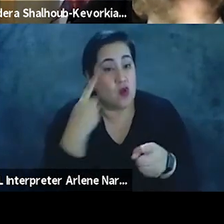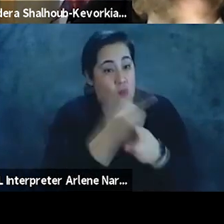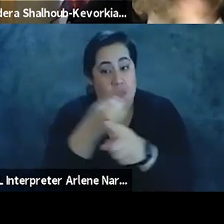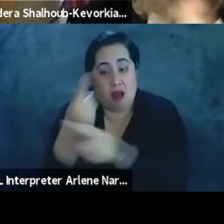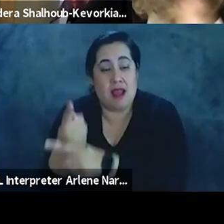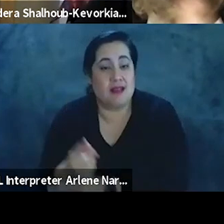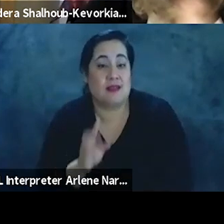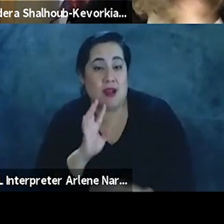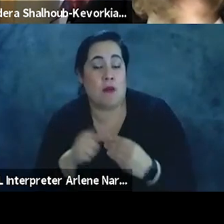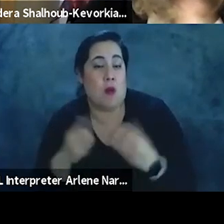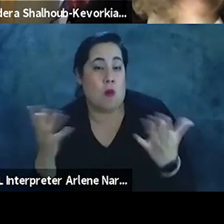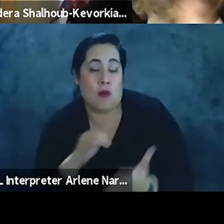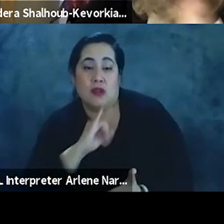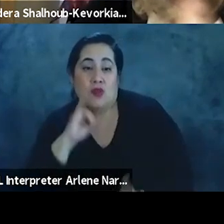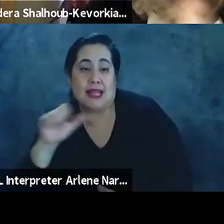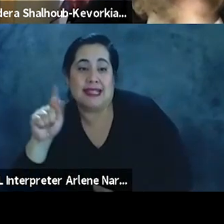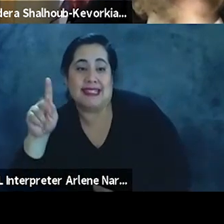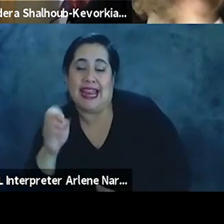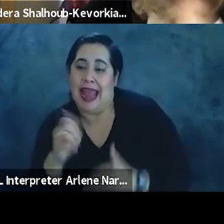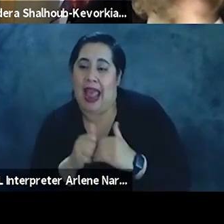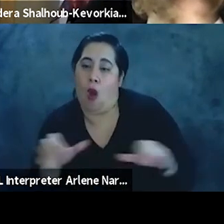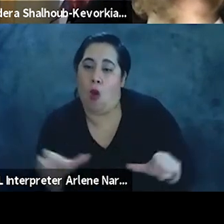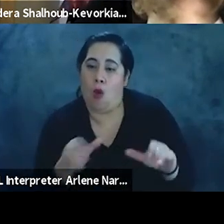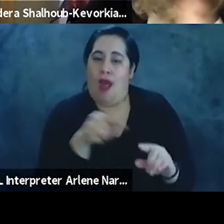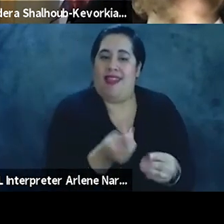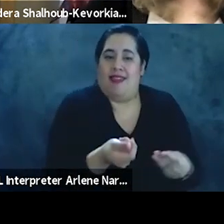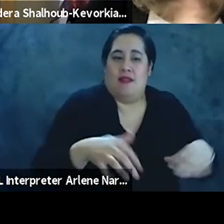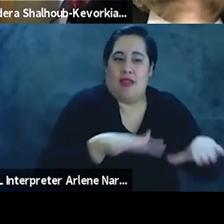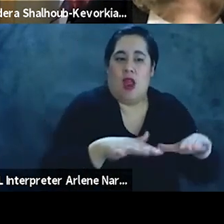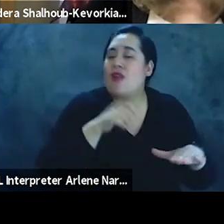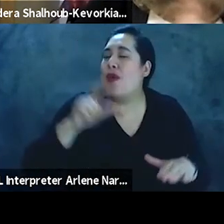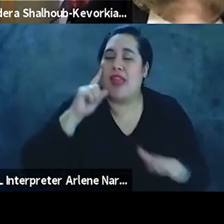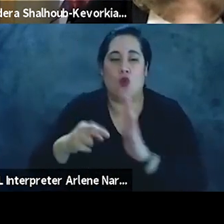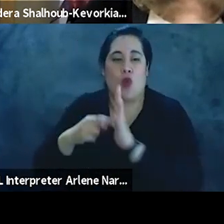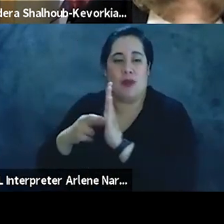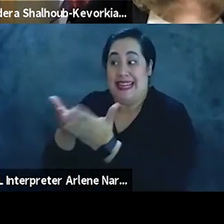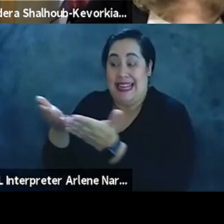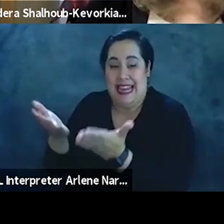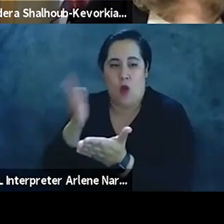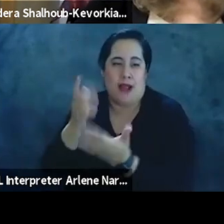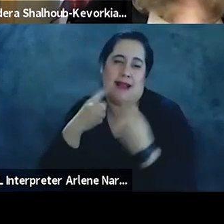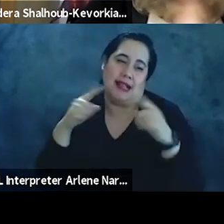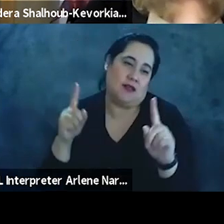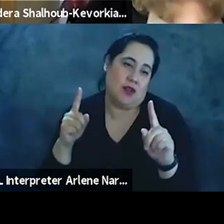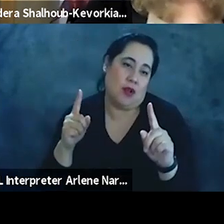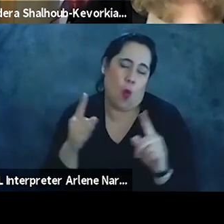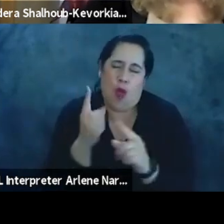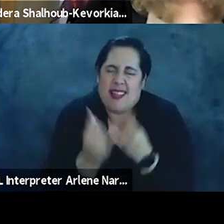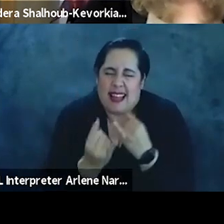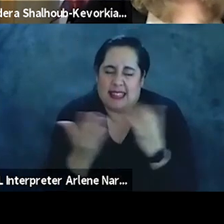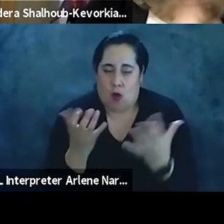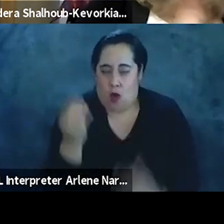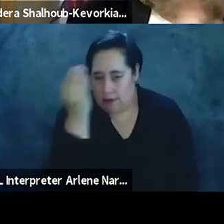the Israeli state and its apparatus on the ground there. I don't think that their representation here will, will be so successful. And one last thing I'll just